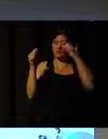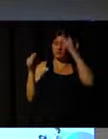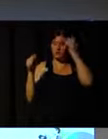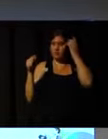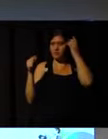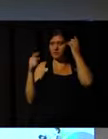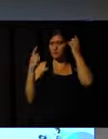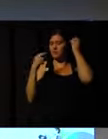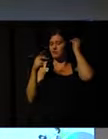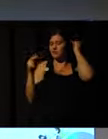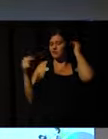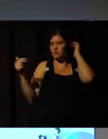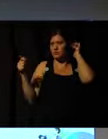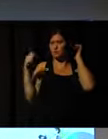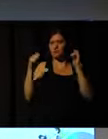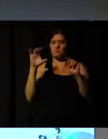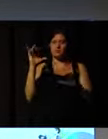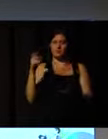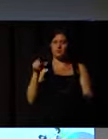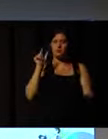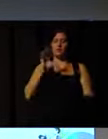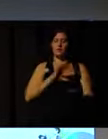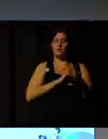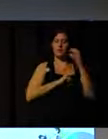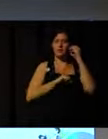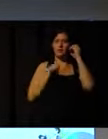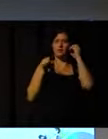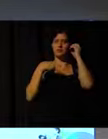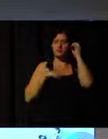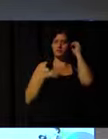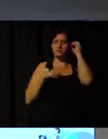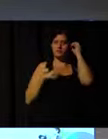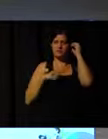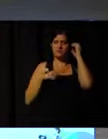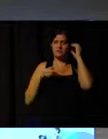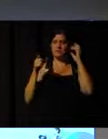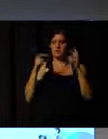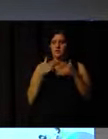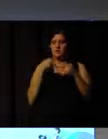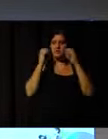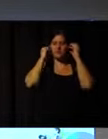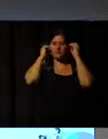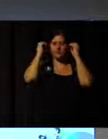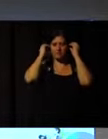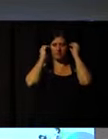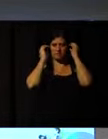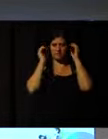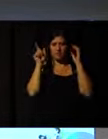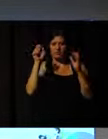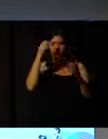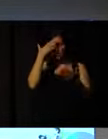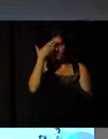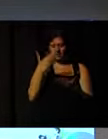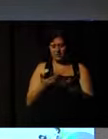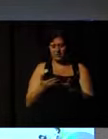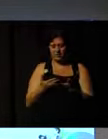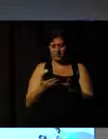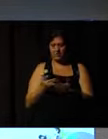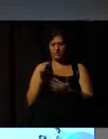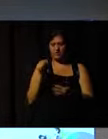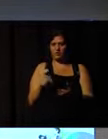So, one of the things, it must be a passion on the inside of you that you want to do something. You must believe in